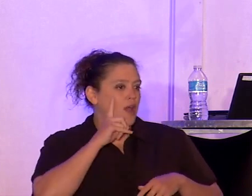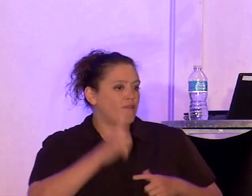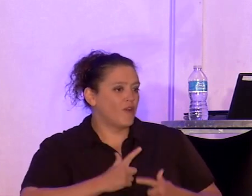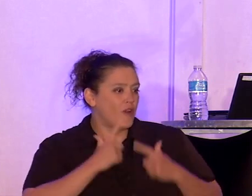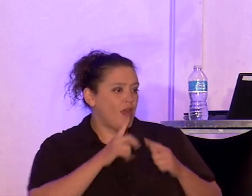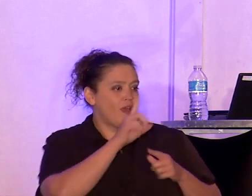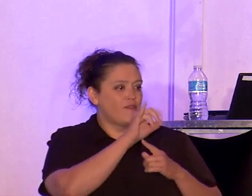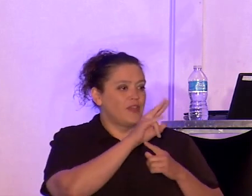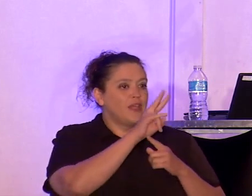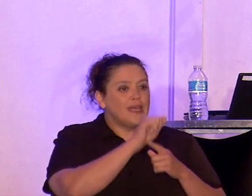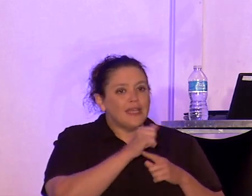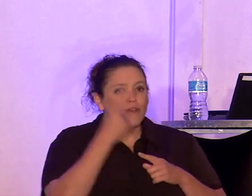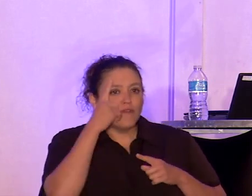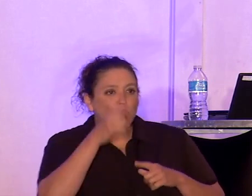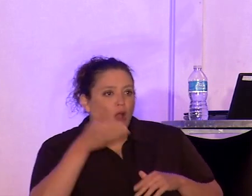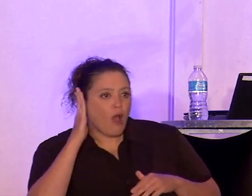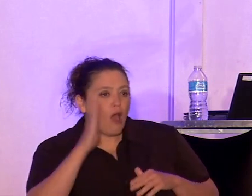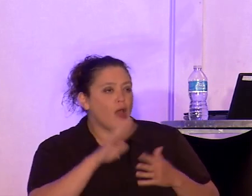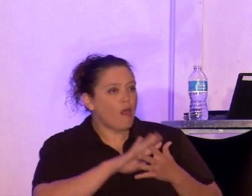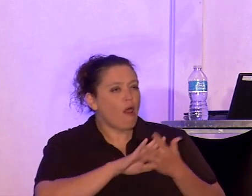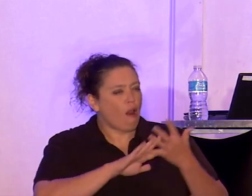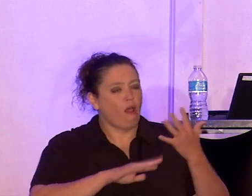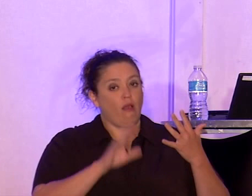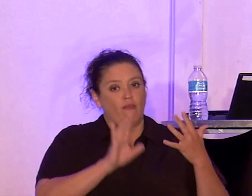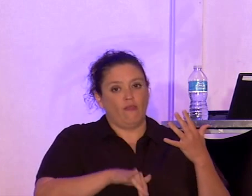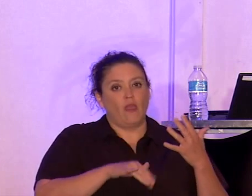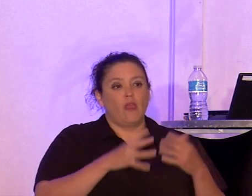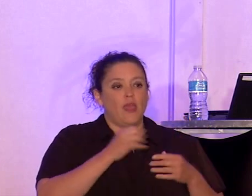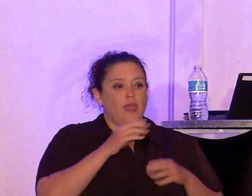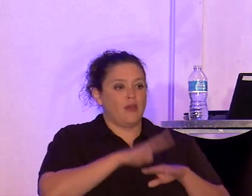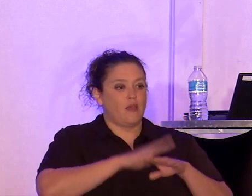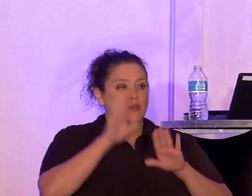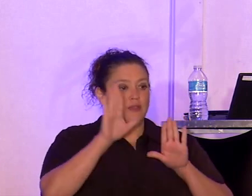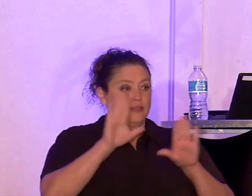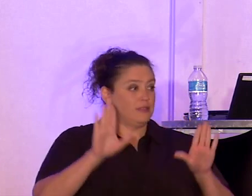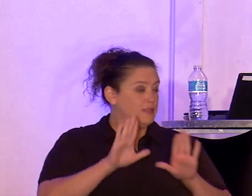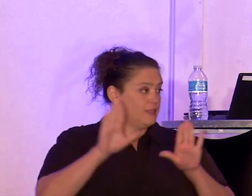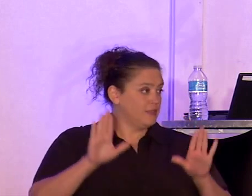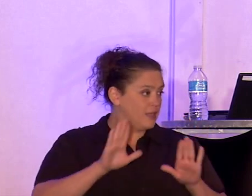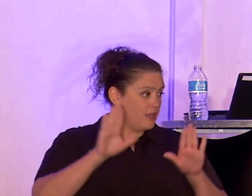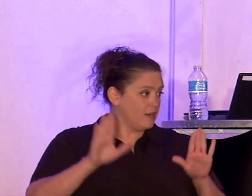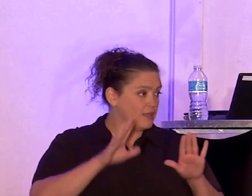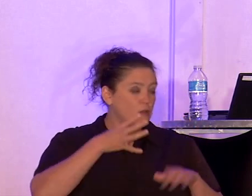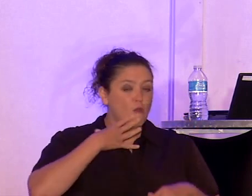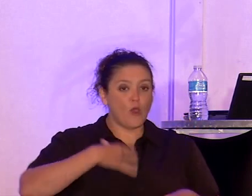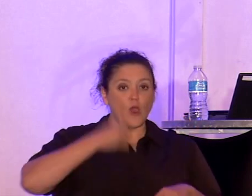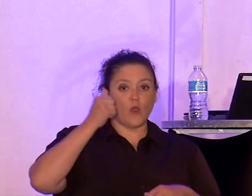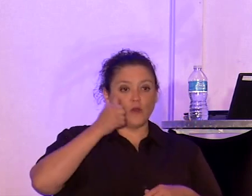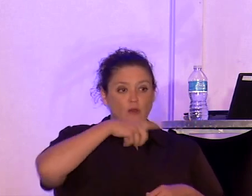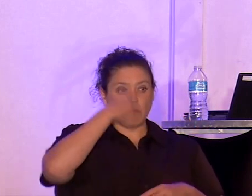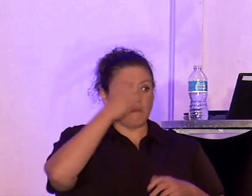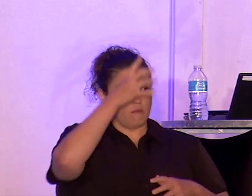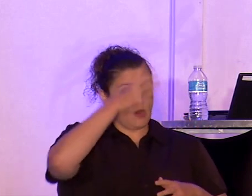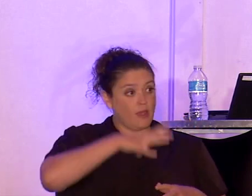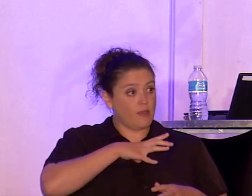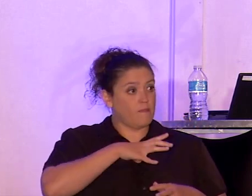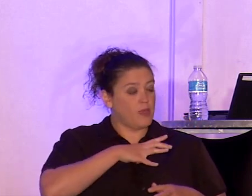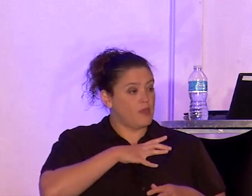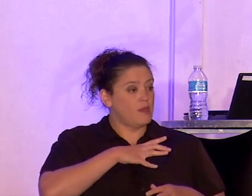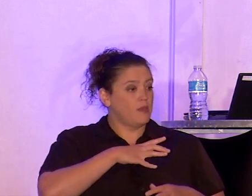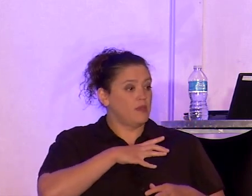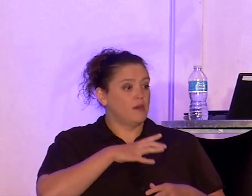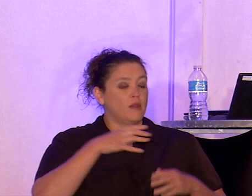for God. And on Sundays, in Leimert Park, elderly African American men wave banners that proclaim,